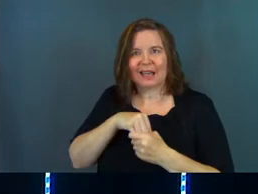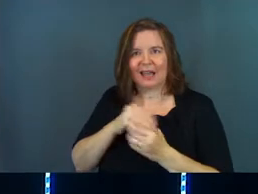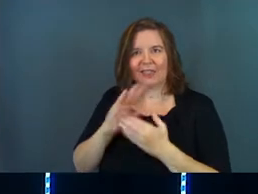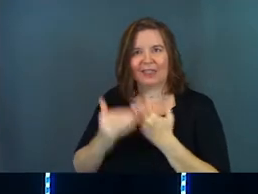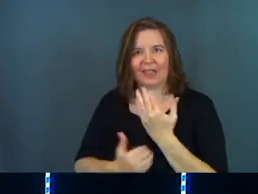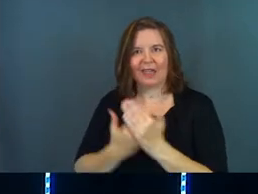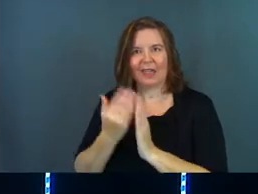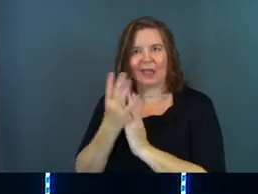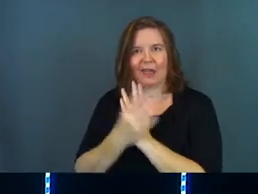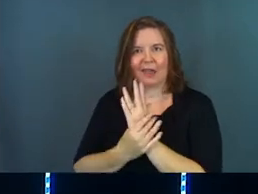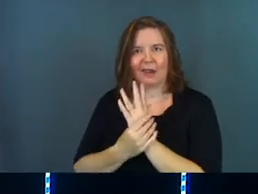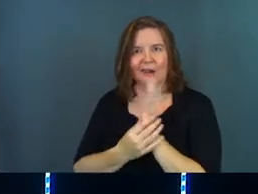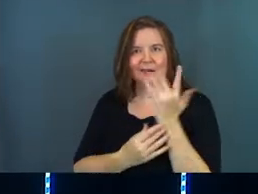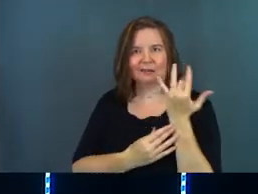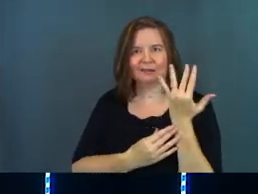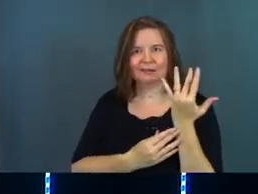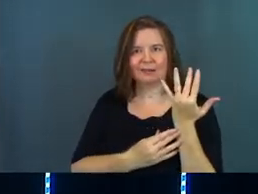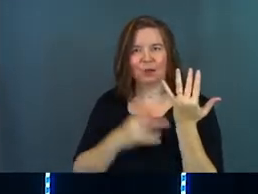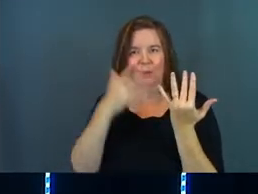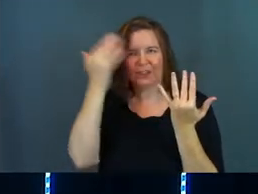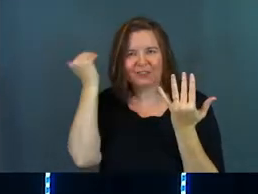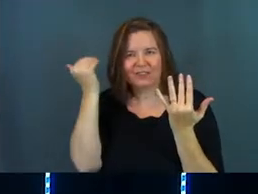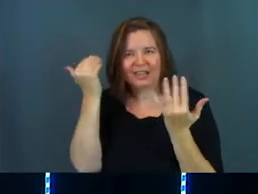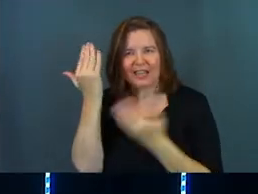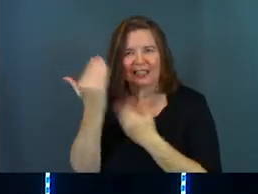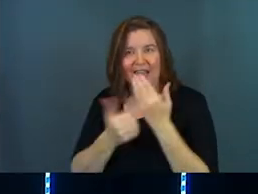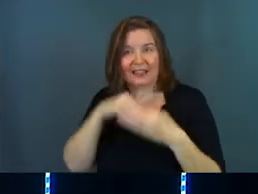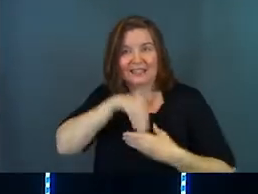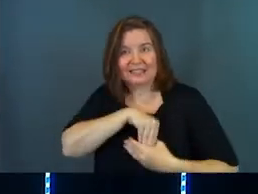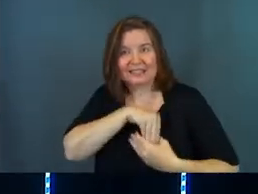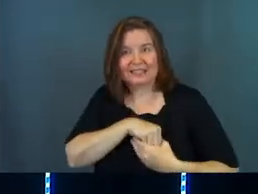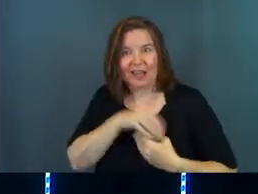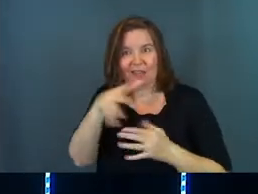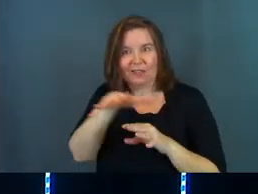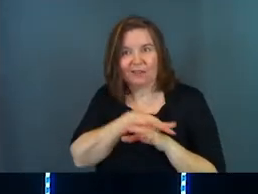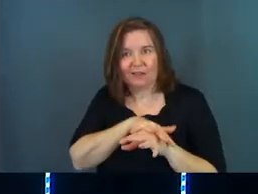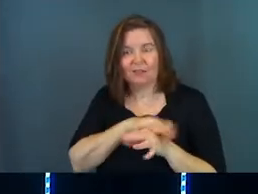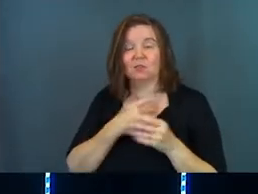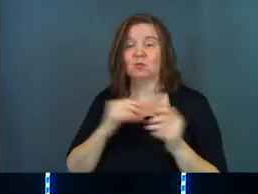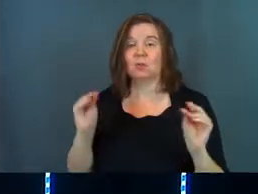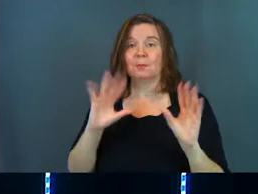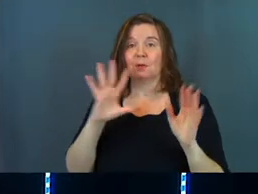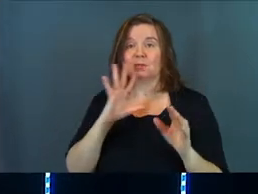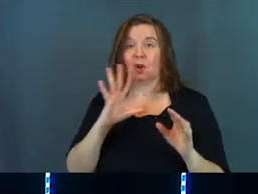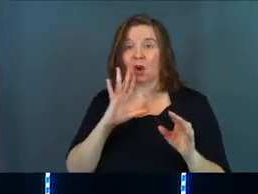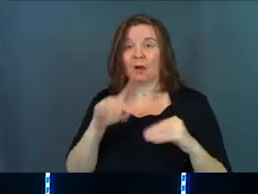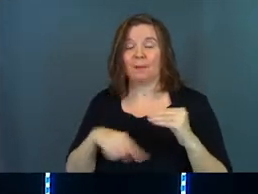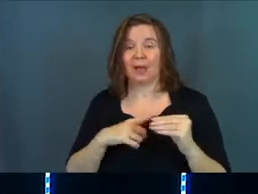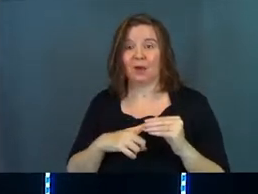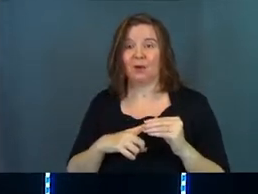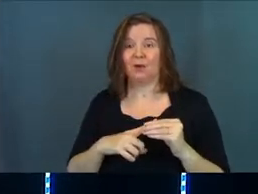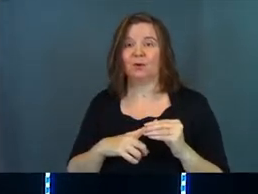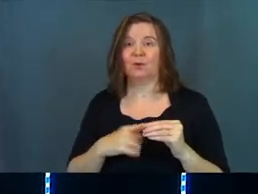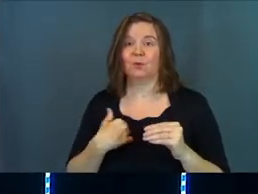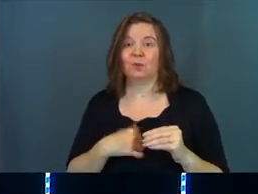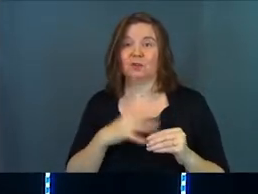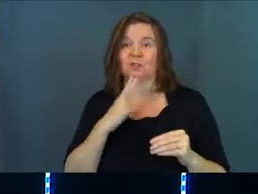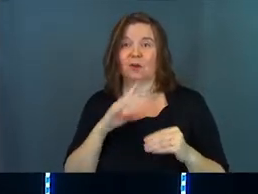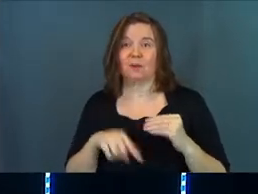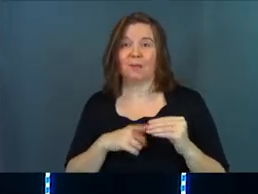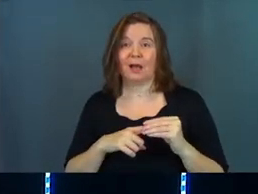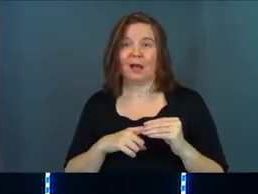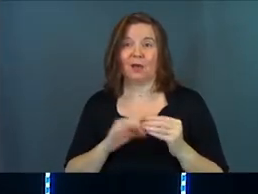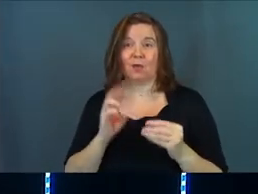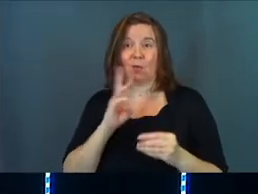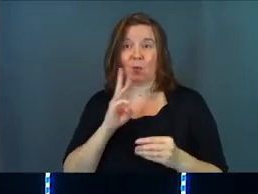inside. Amen? We often forget the hand that's inside. So, the miracle that we're talking about, spoiler alert right now, we're going to talk about